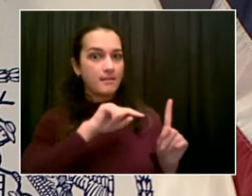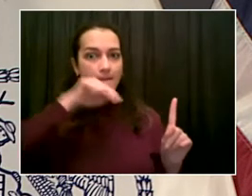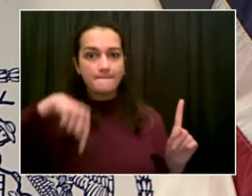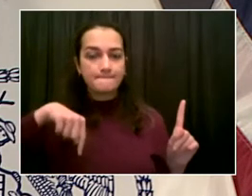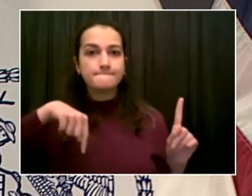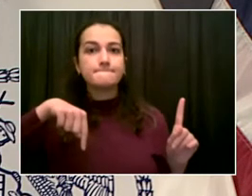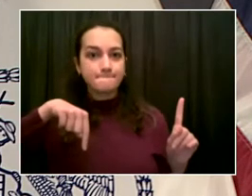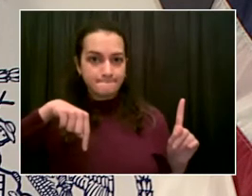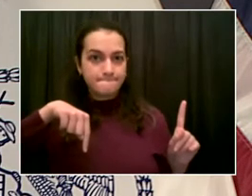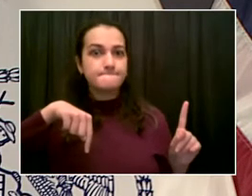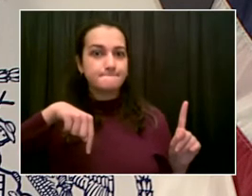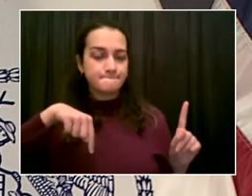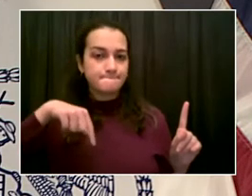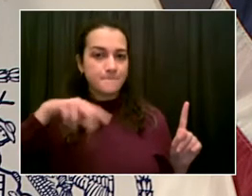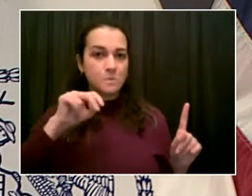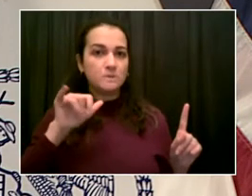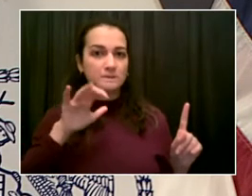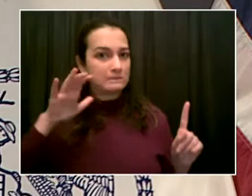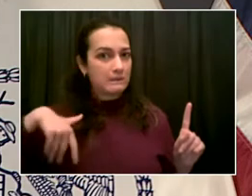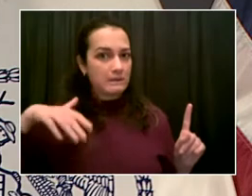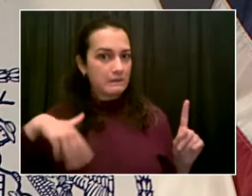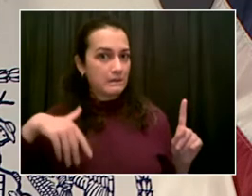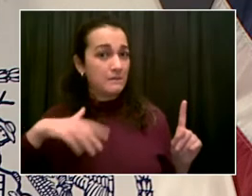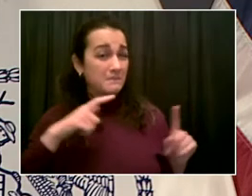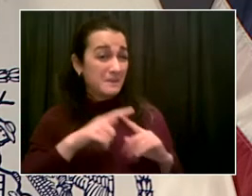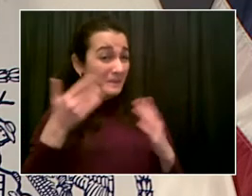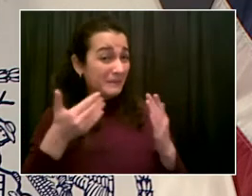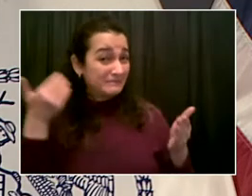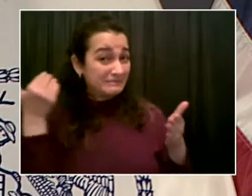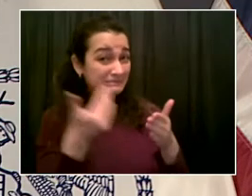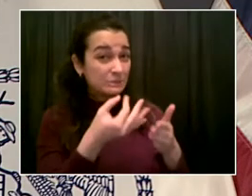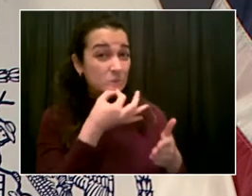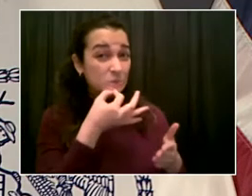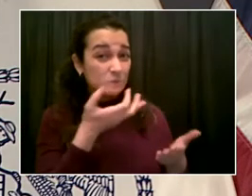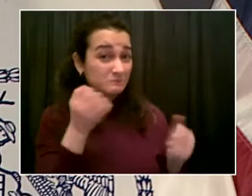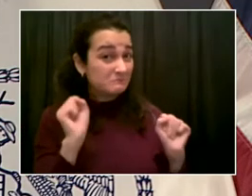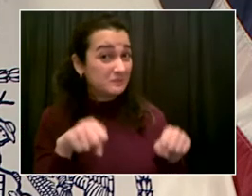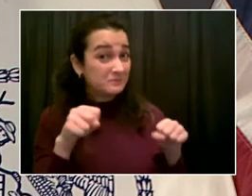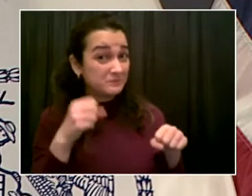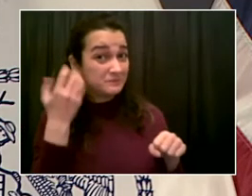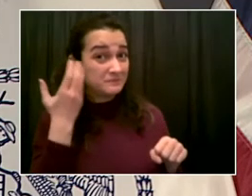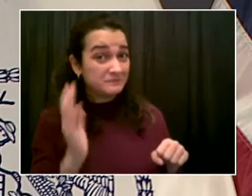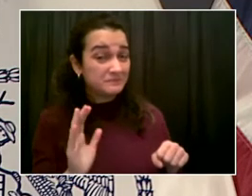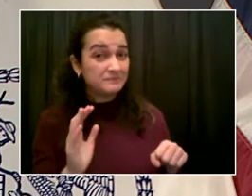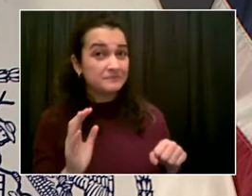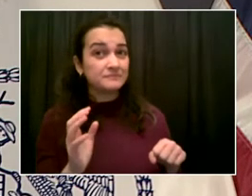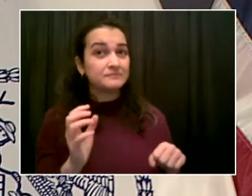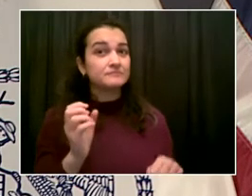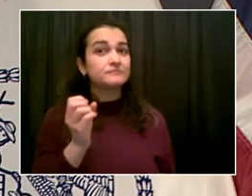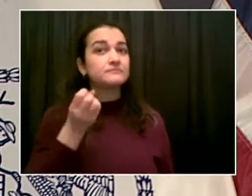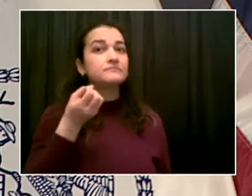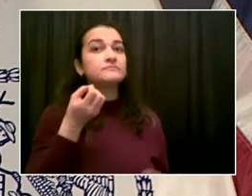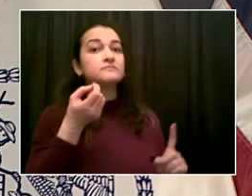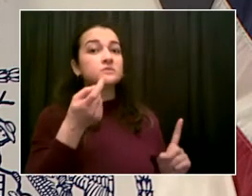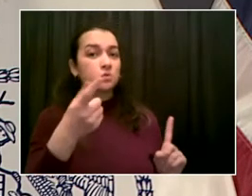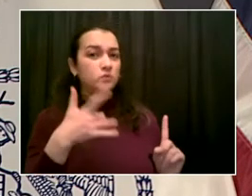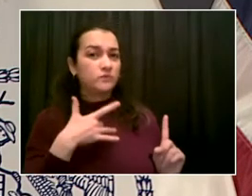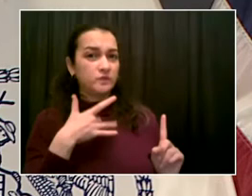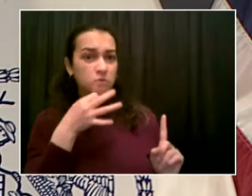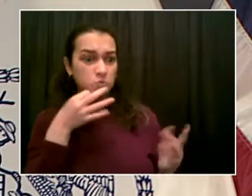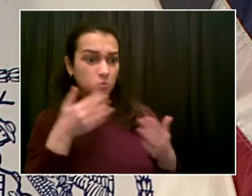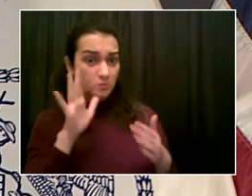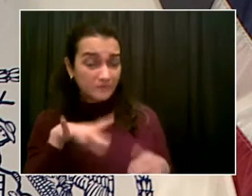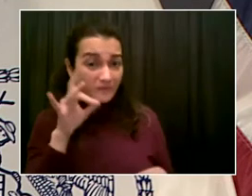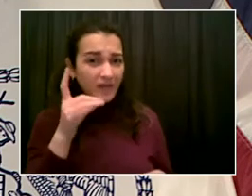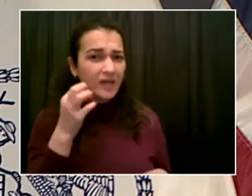already here and we just don't know yet? Is it a matter of days before we detect it? And do you think there should